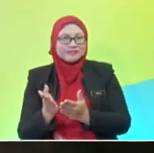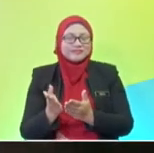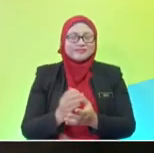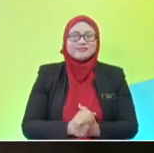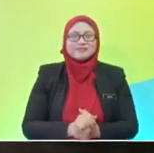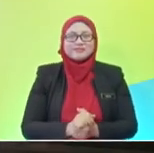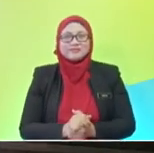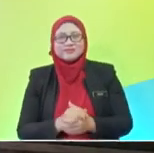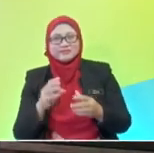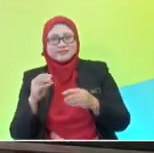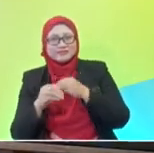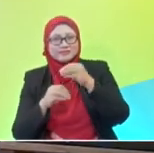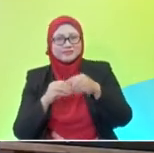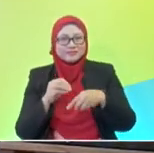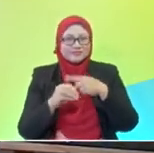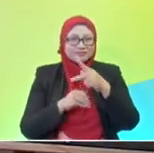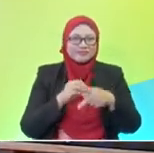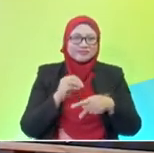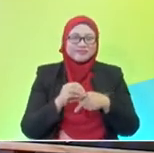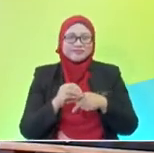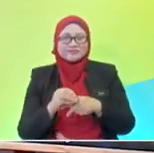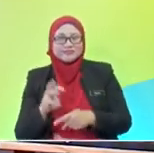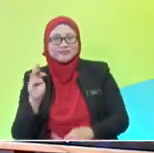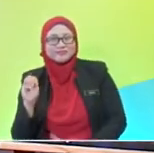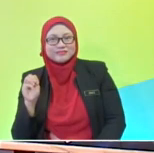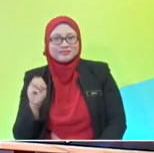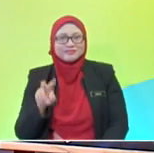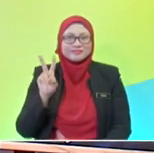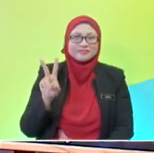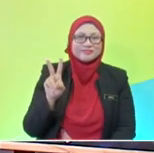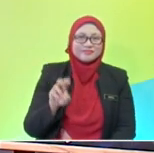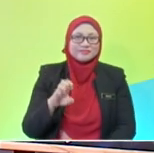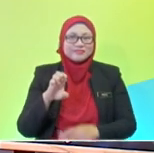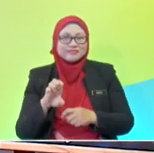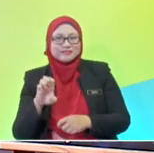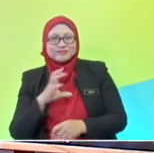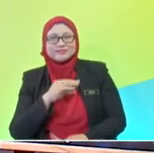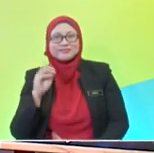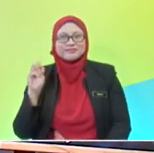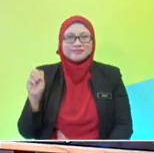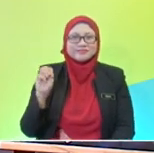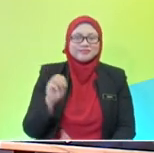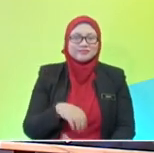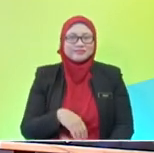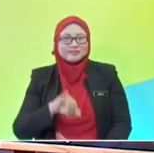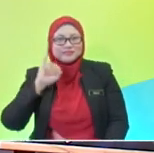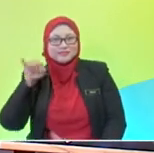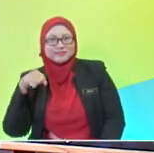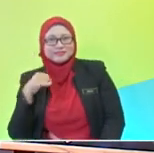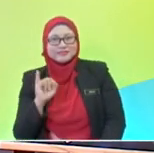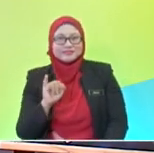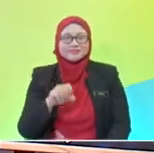and Mars. Mercury, Venus, Earth and Mars. Jupiter, Saturn, Uranus, Neptune.